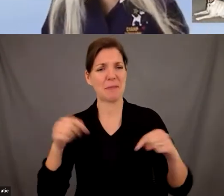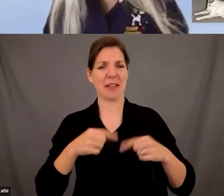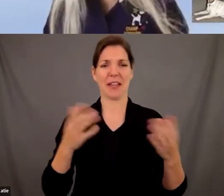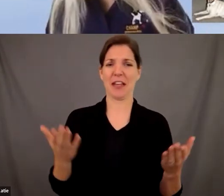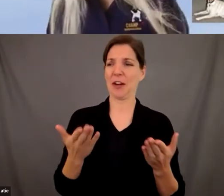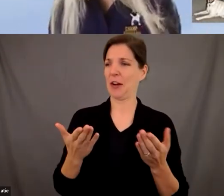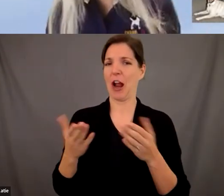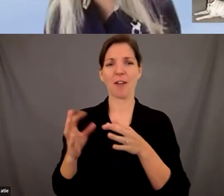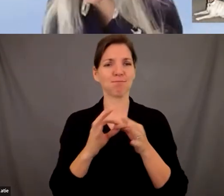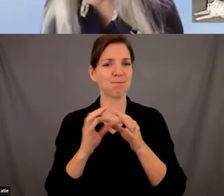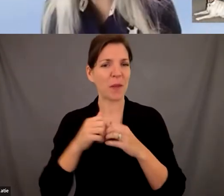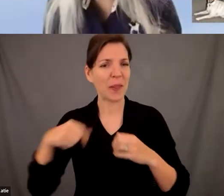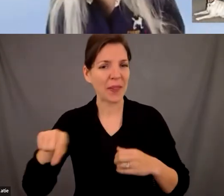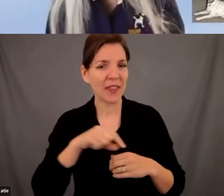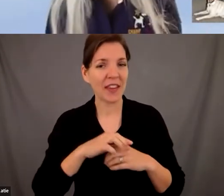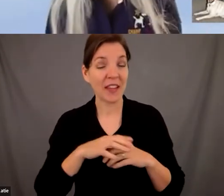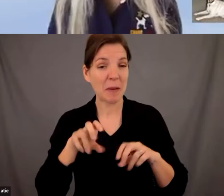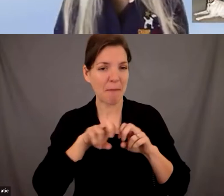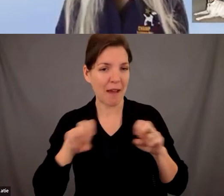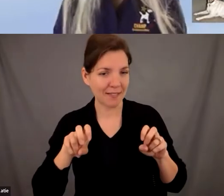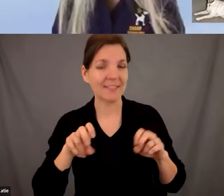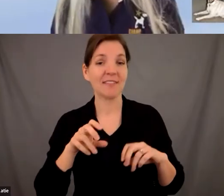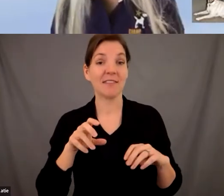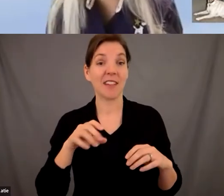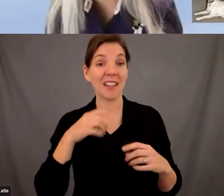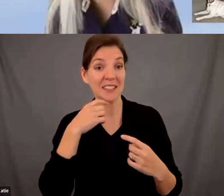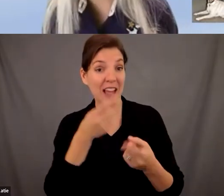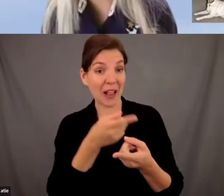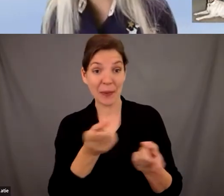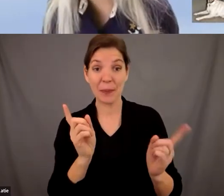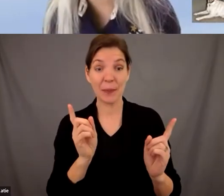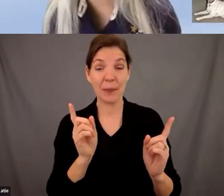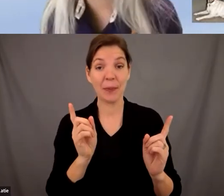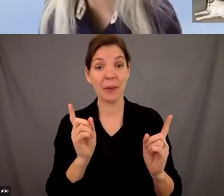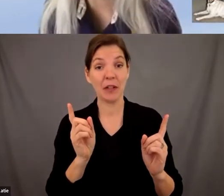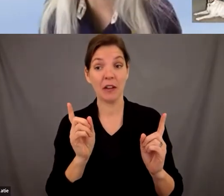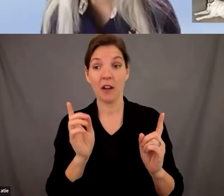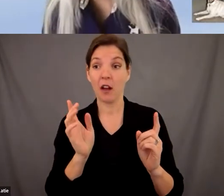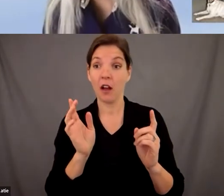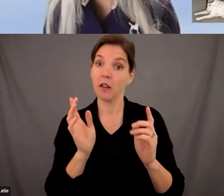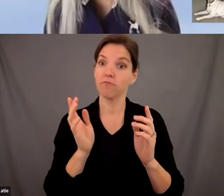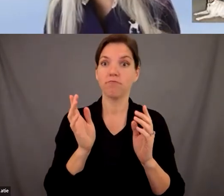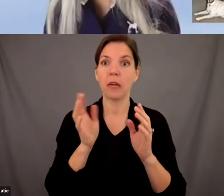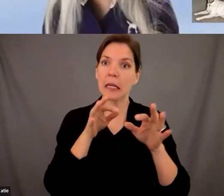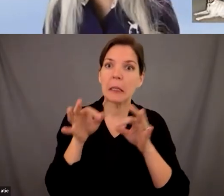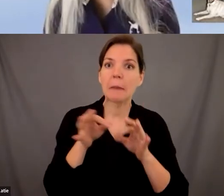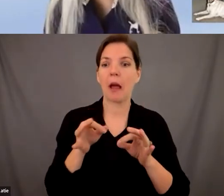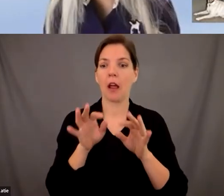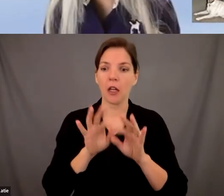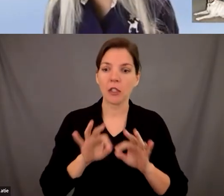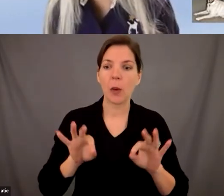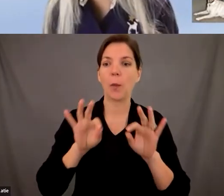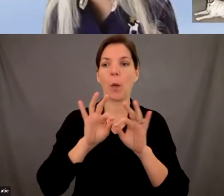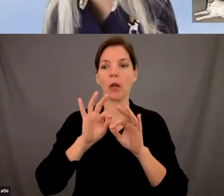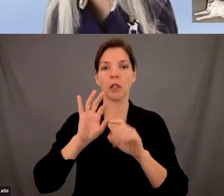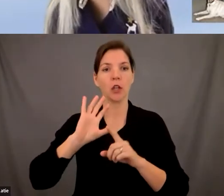one of the panelists um i don't need to tell this audience just how important uh cultural uh cultural events